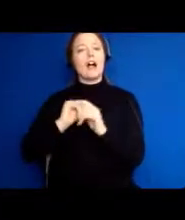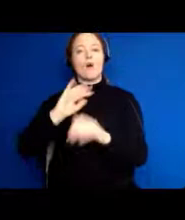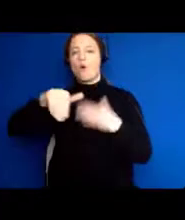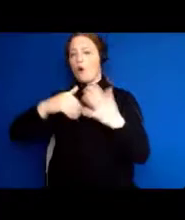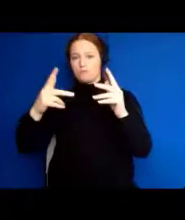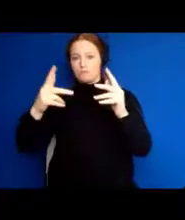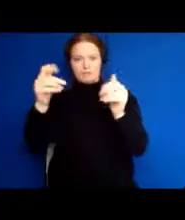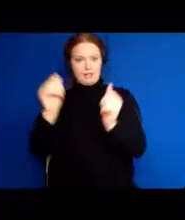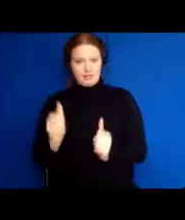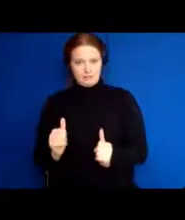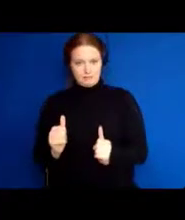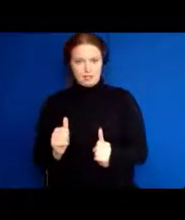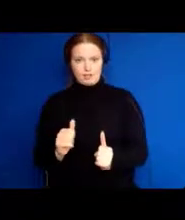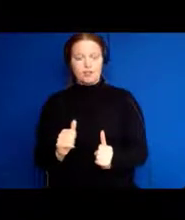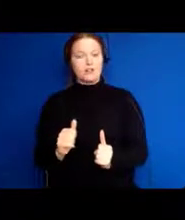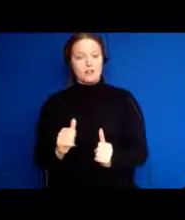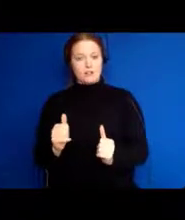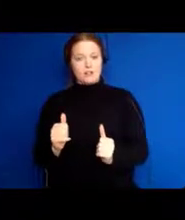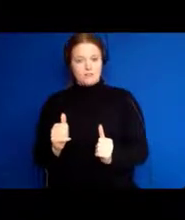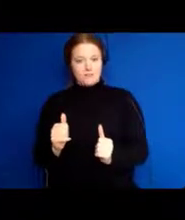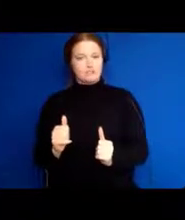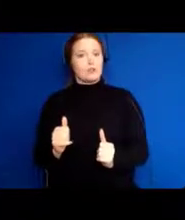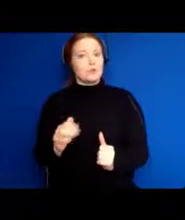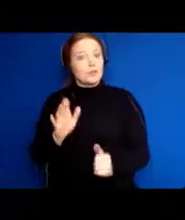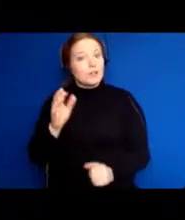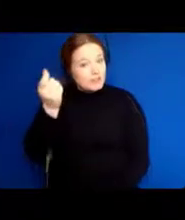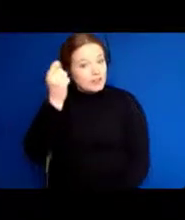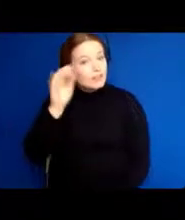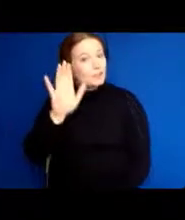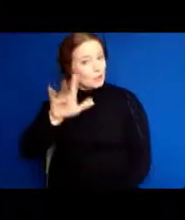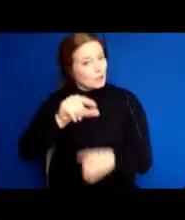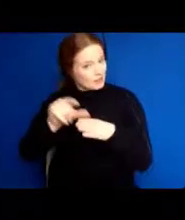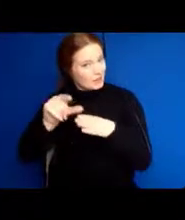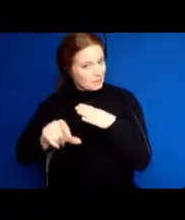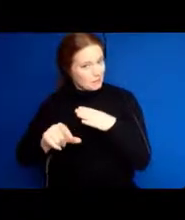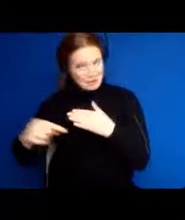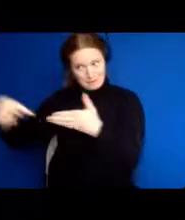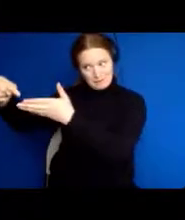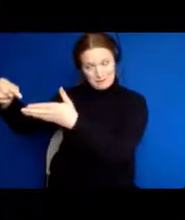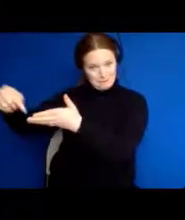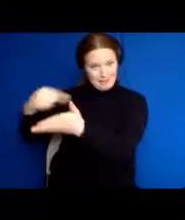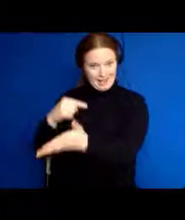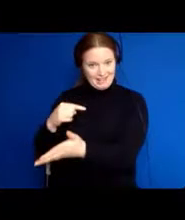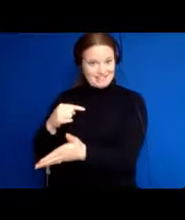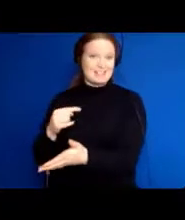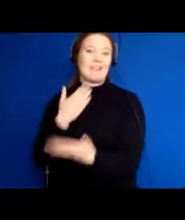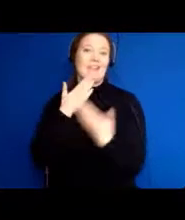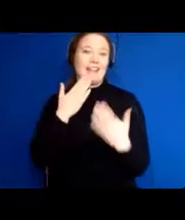is working for you. I hope you're glad to pay your taxes so that we can do our research. Next slide.